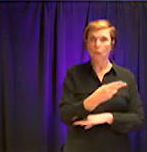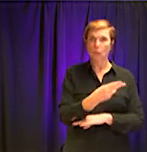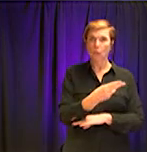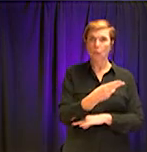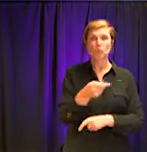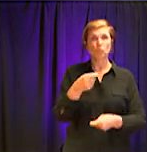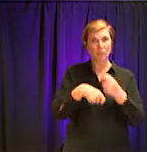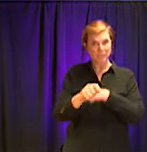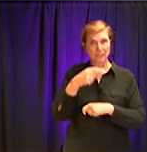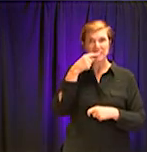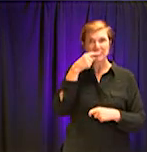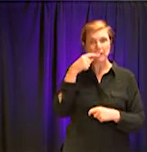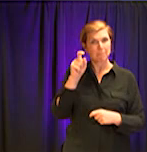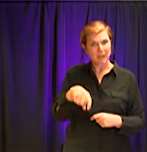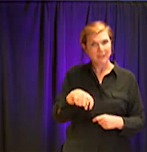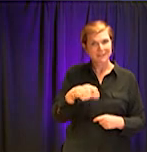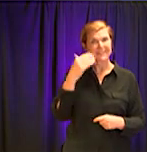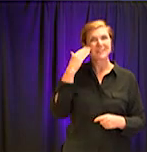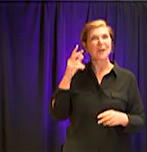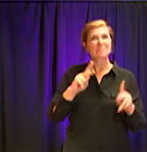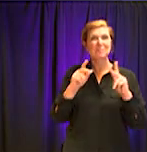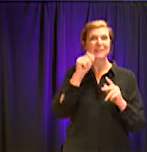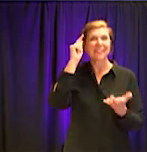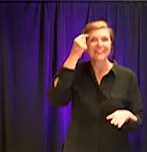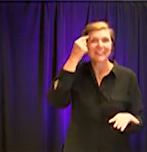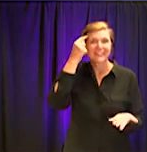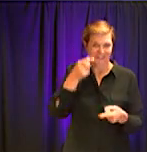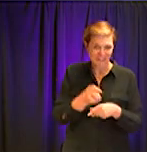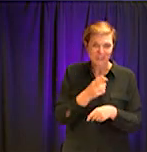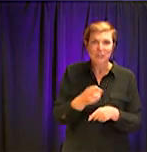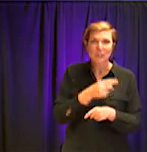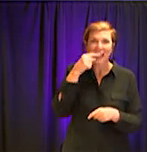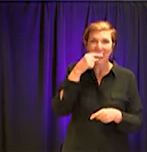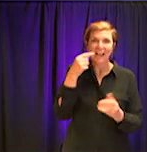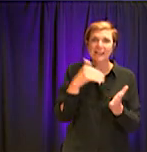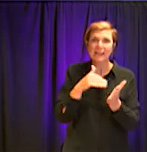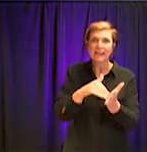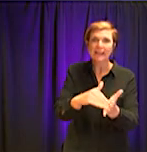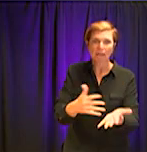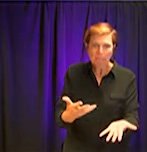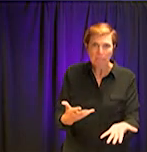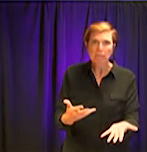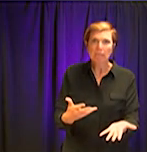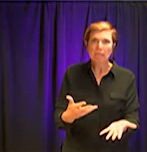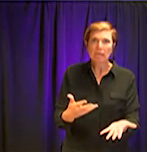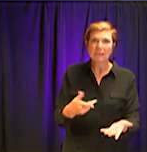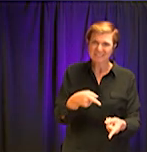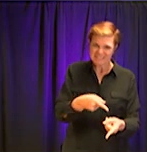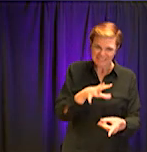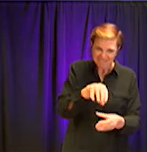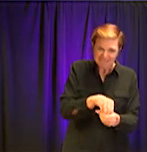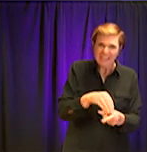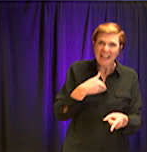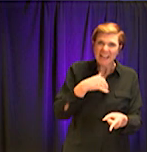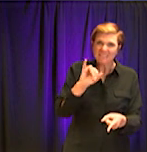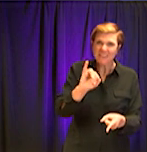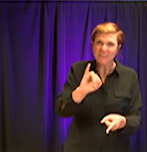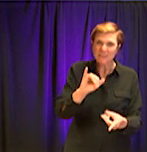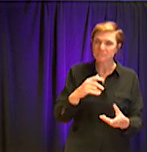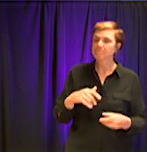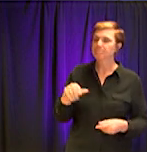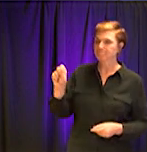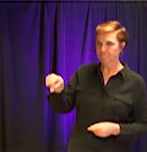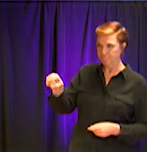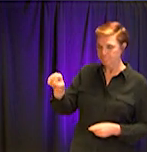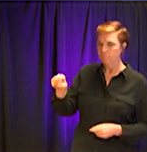All right. Good information. Online, the CDC is recommending if you don't have a face mask, and especially